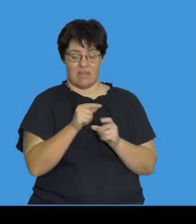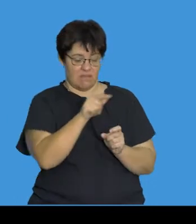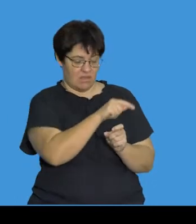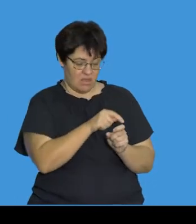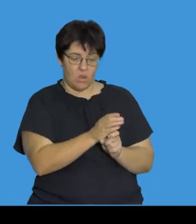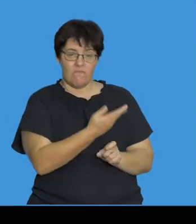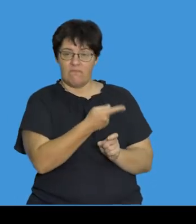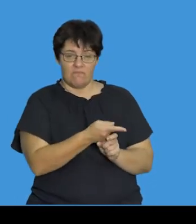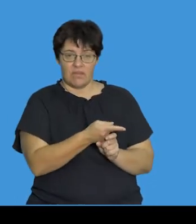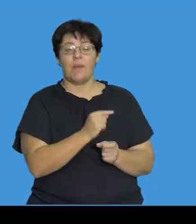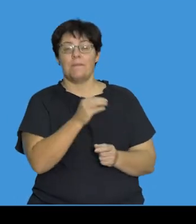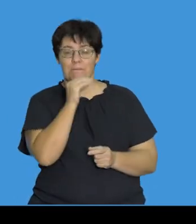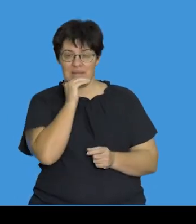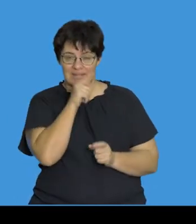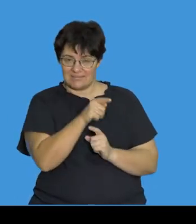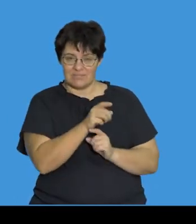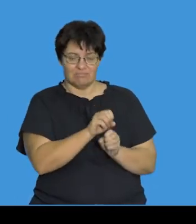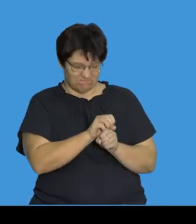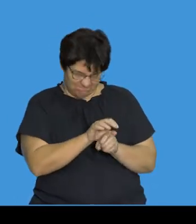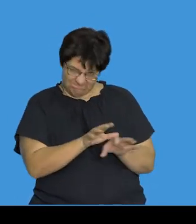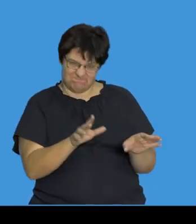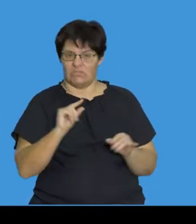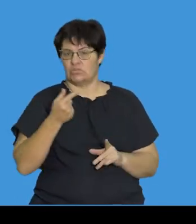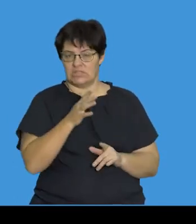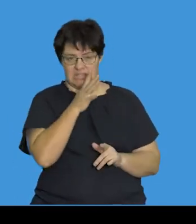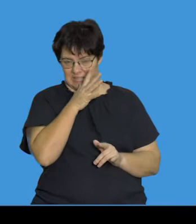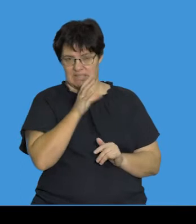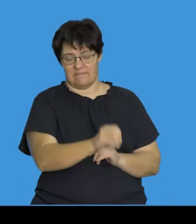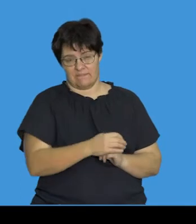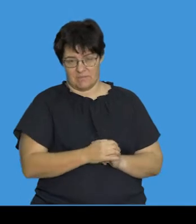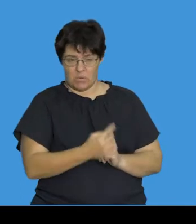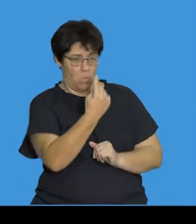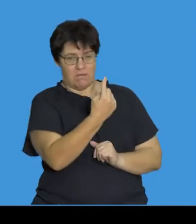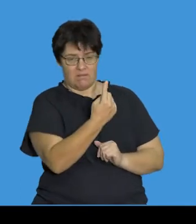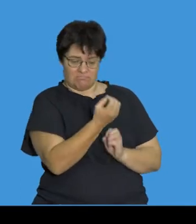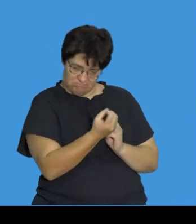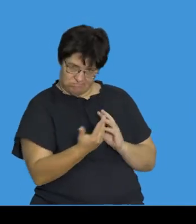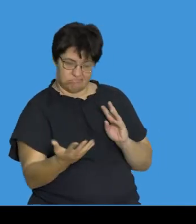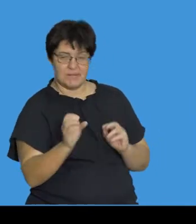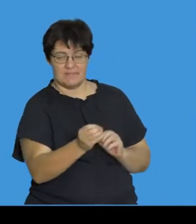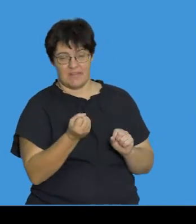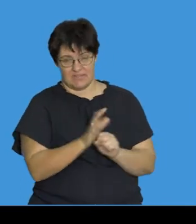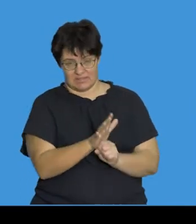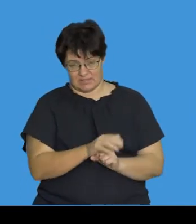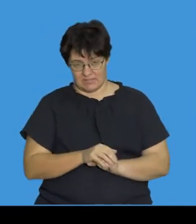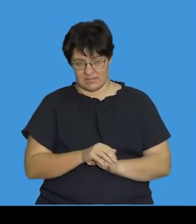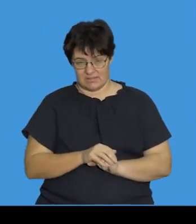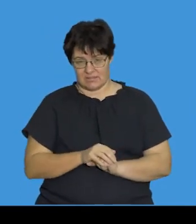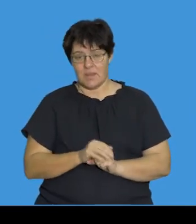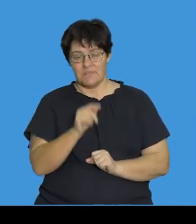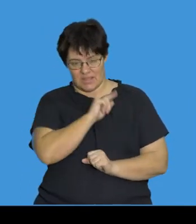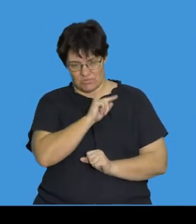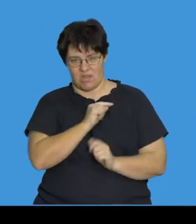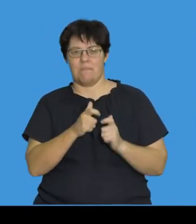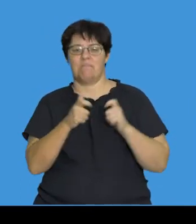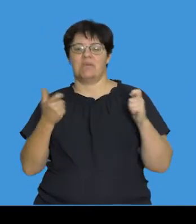a chromosomal mutation, it could affect more than one gene. And so, we say that the effect is significantly